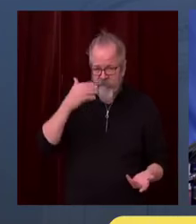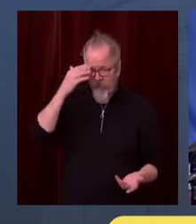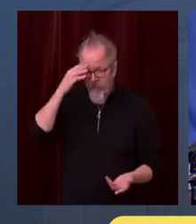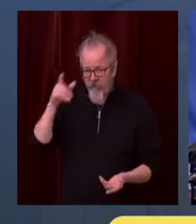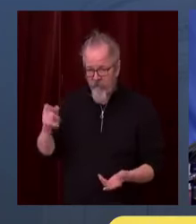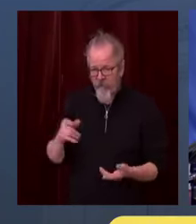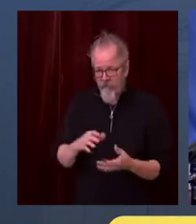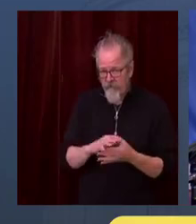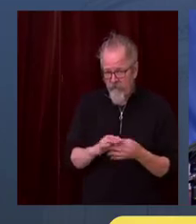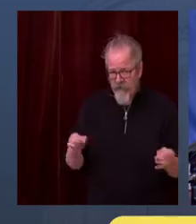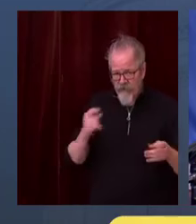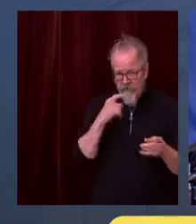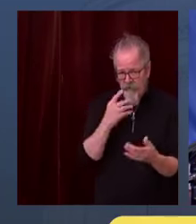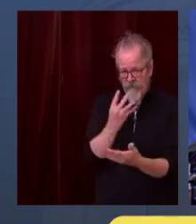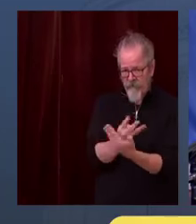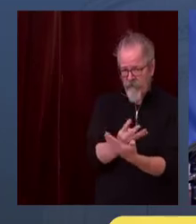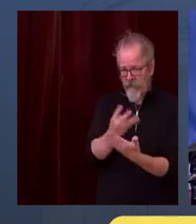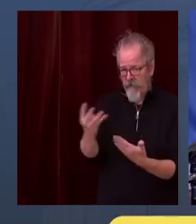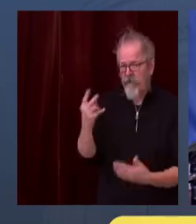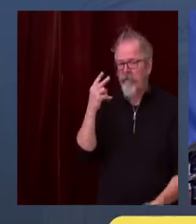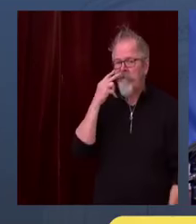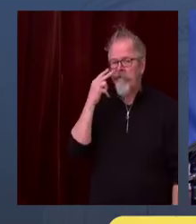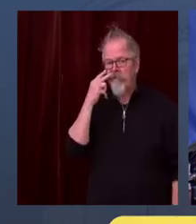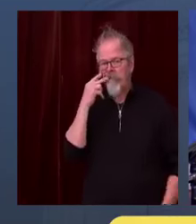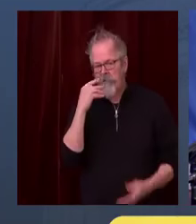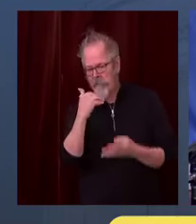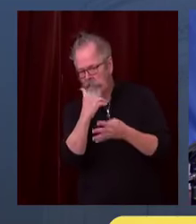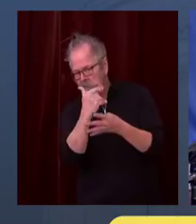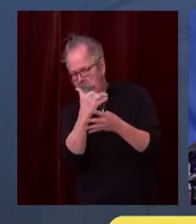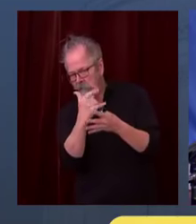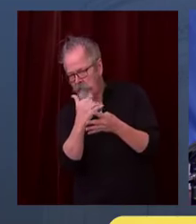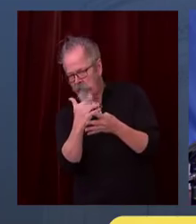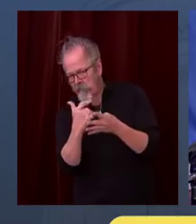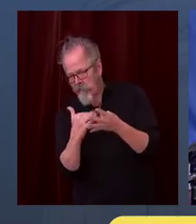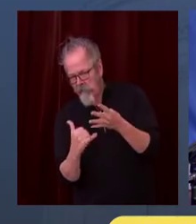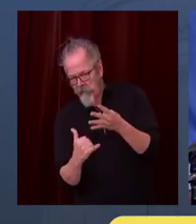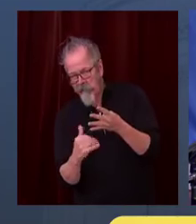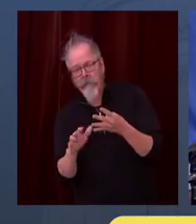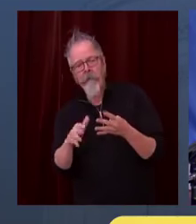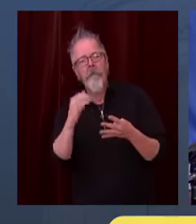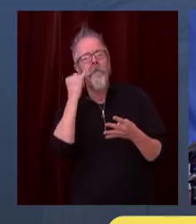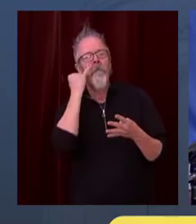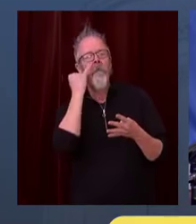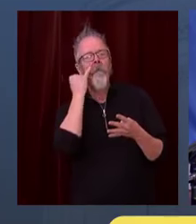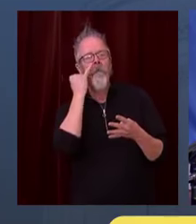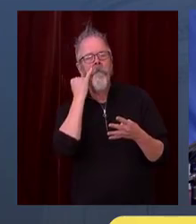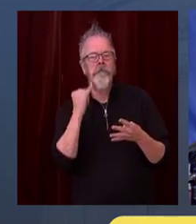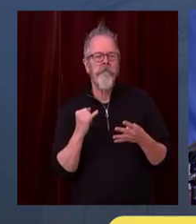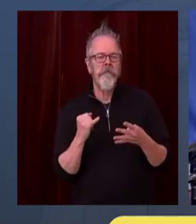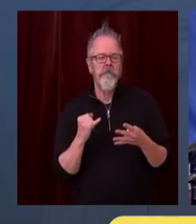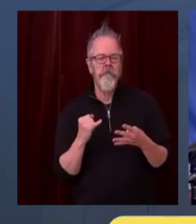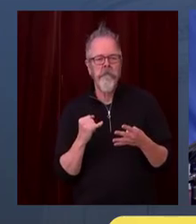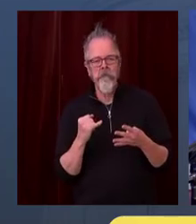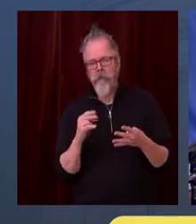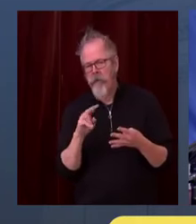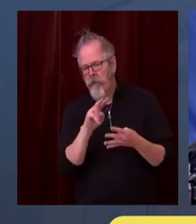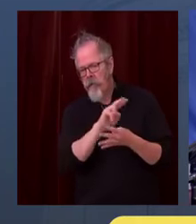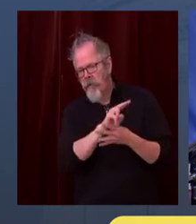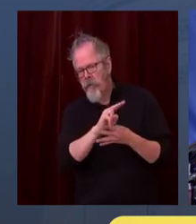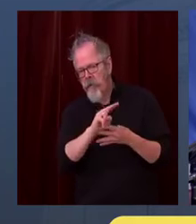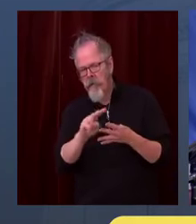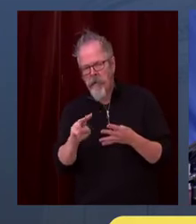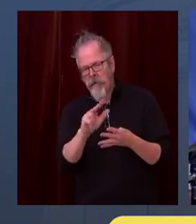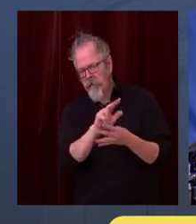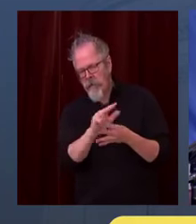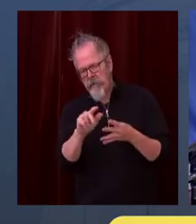4,000 cases two weeks from now, would you anticipate taking more action two weeks from now? I've always tried to avoid answering